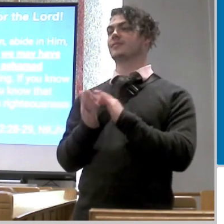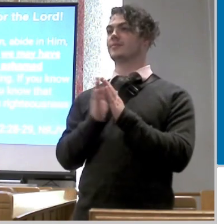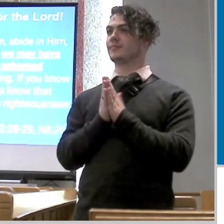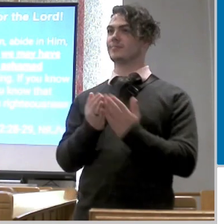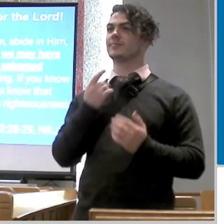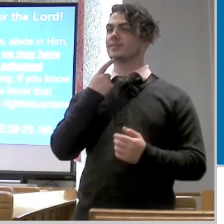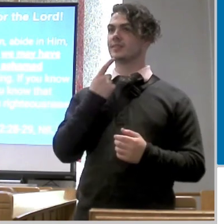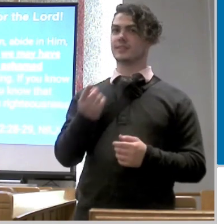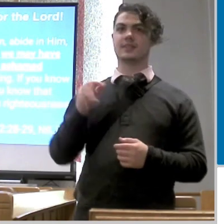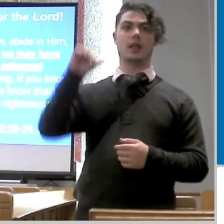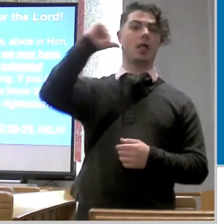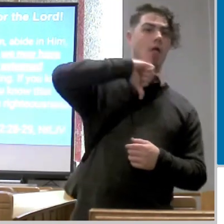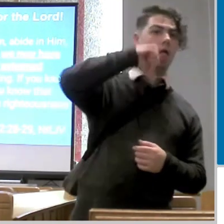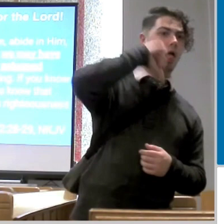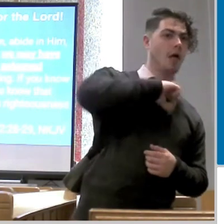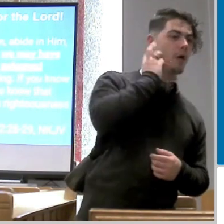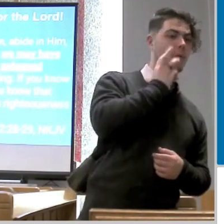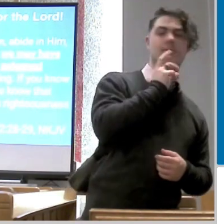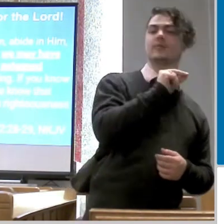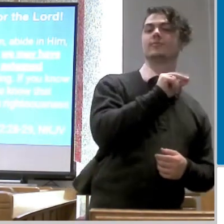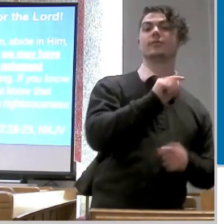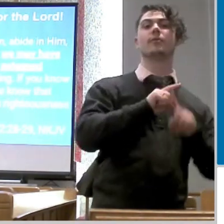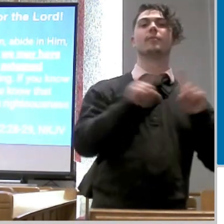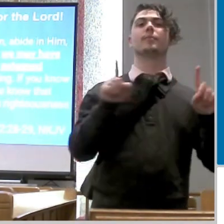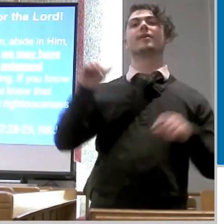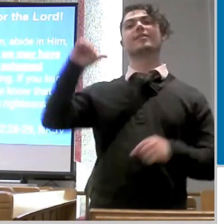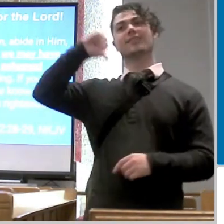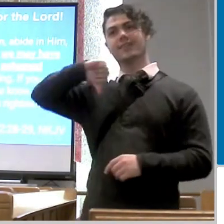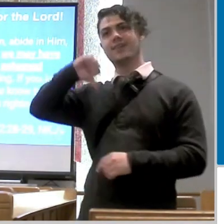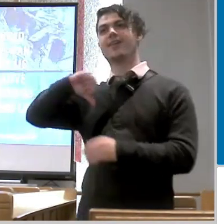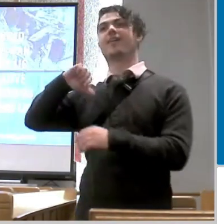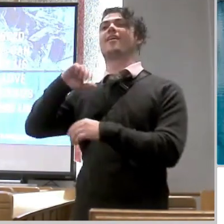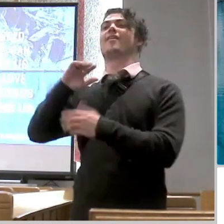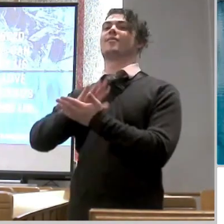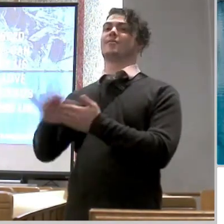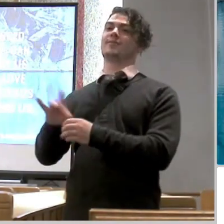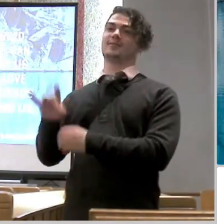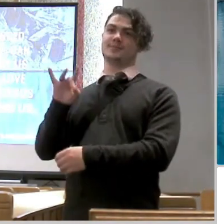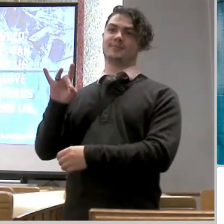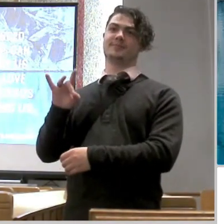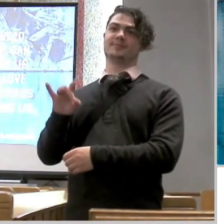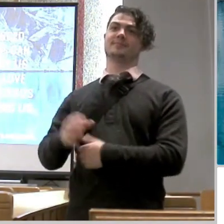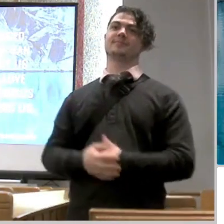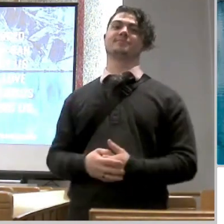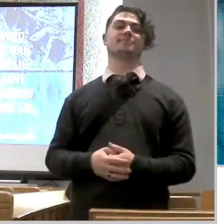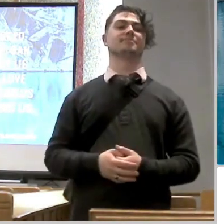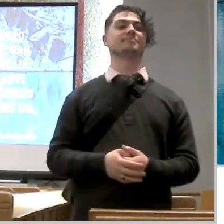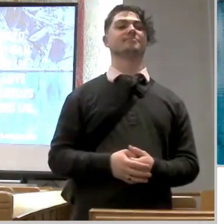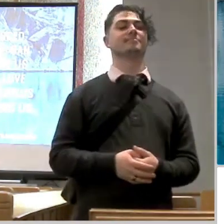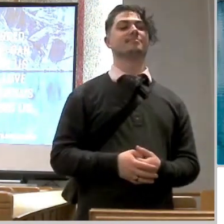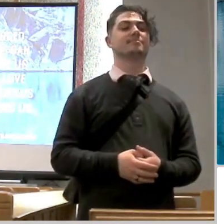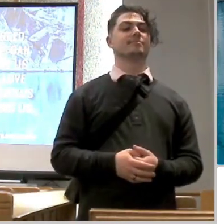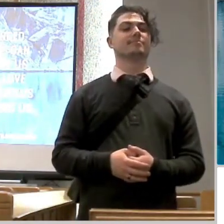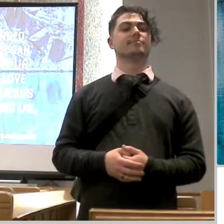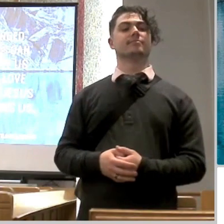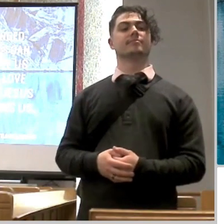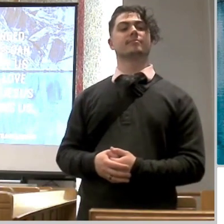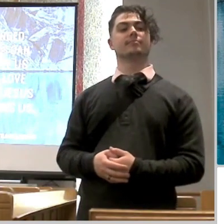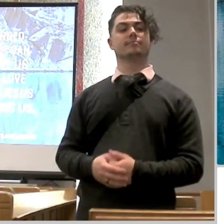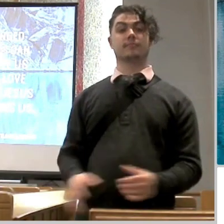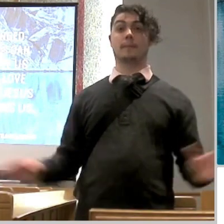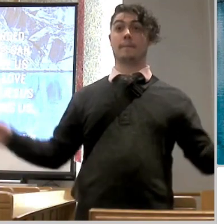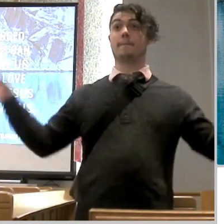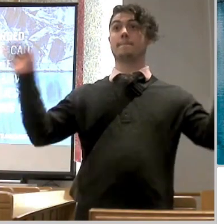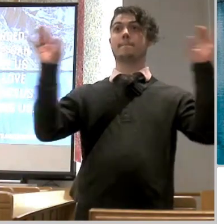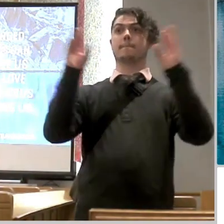be drunk on the holy spirit do the things of god do the things of god this is how paul sums it up right paul sums it up he